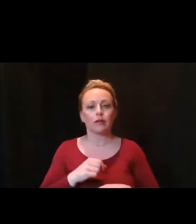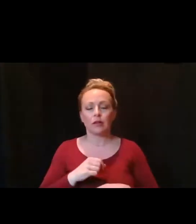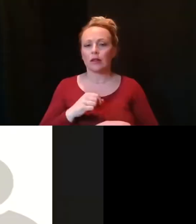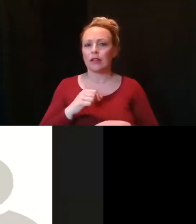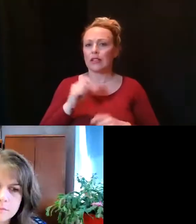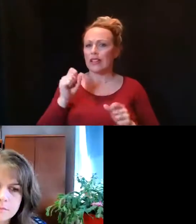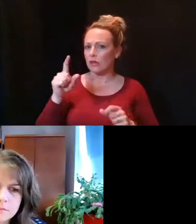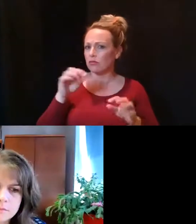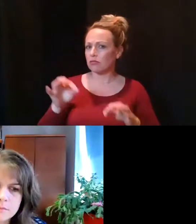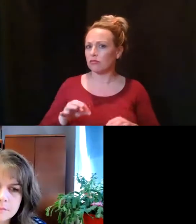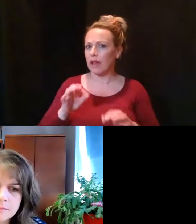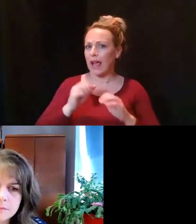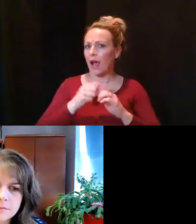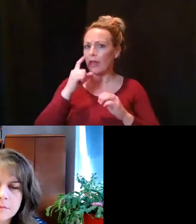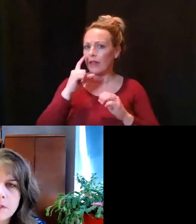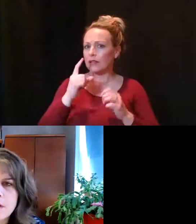separate from vaccinations?